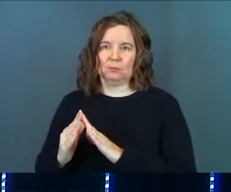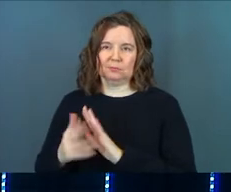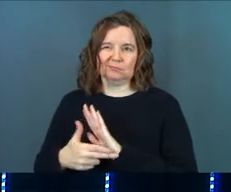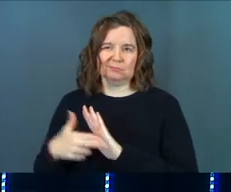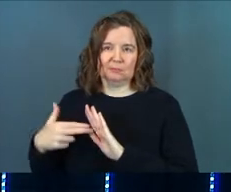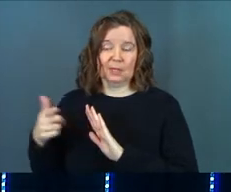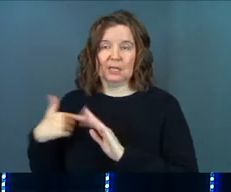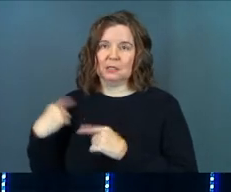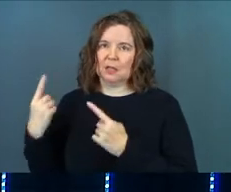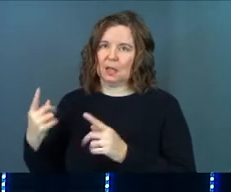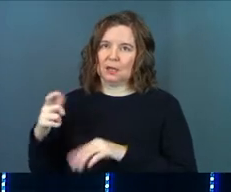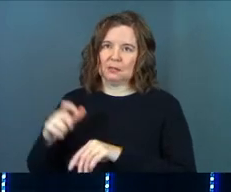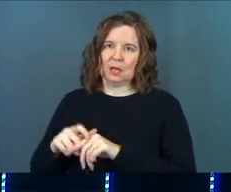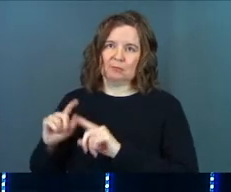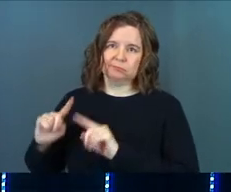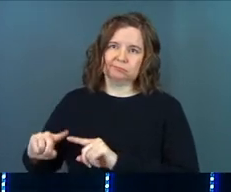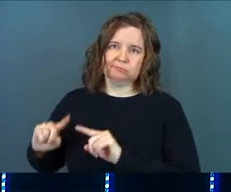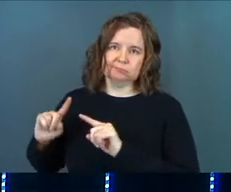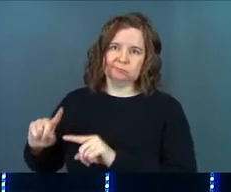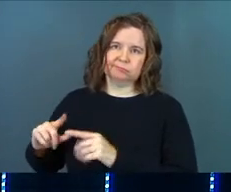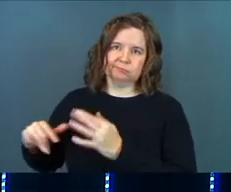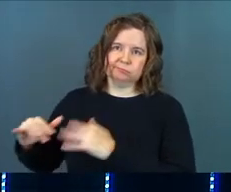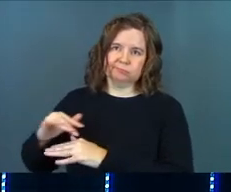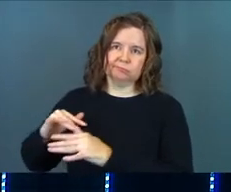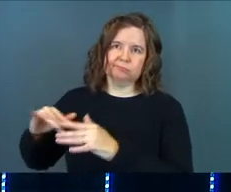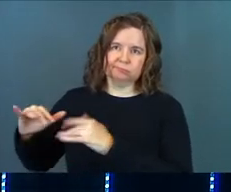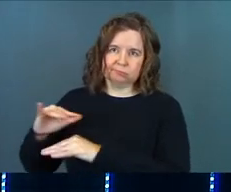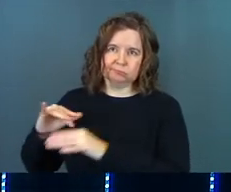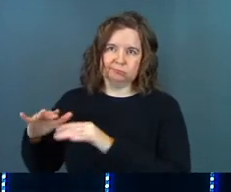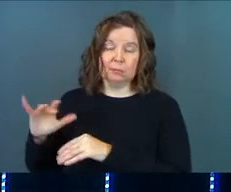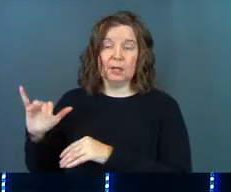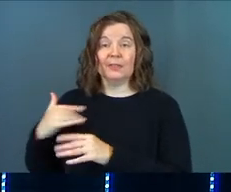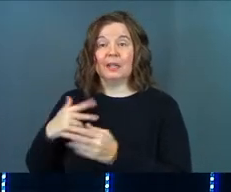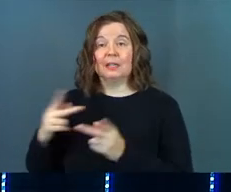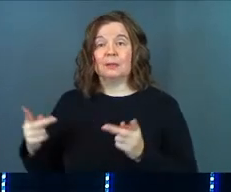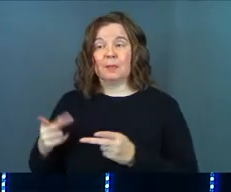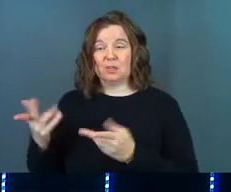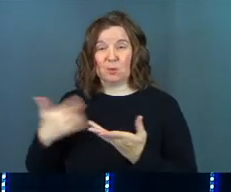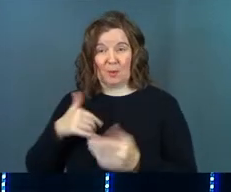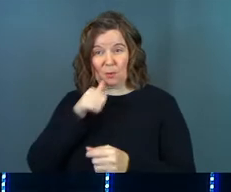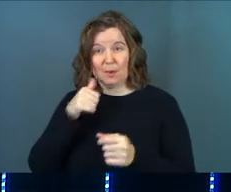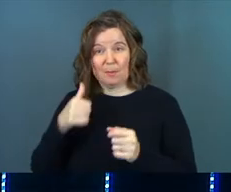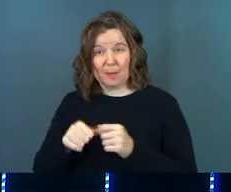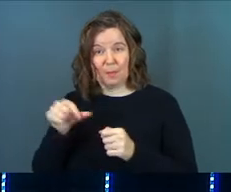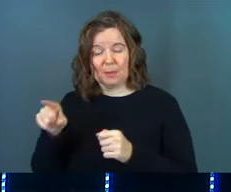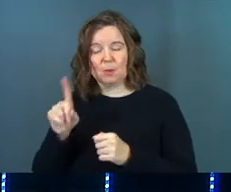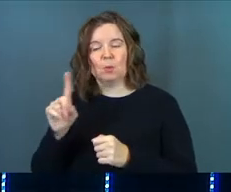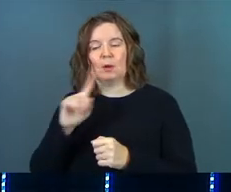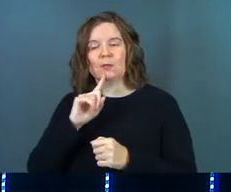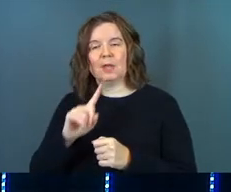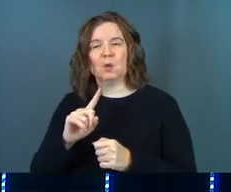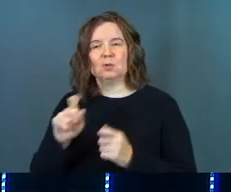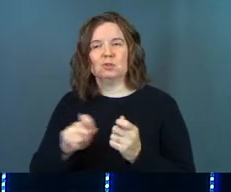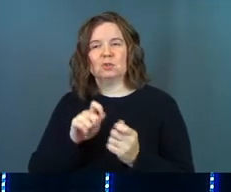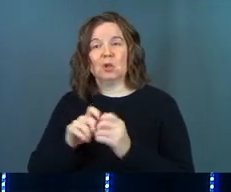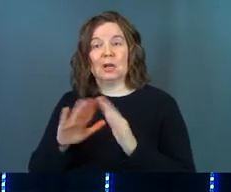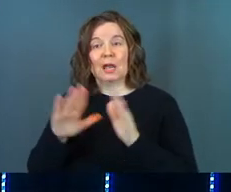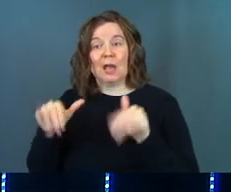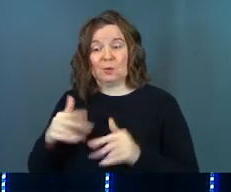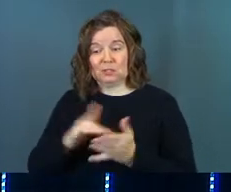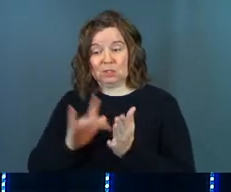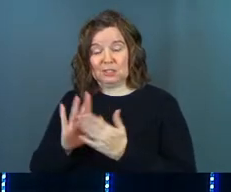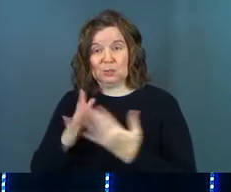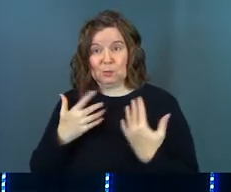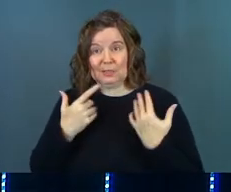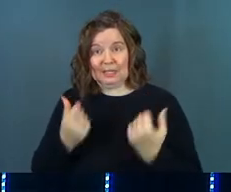He spent a lot of time in Capernaum. Capernaum is even the place, you guys might remember this, where there was a certain house and